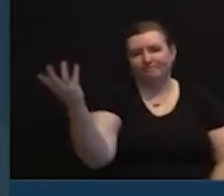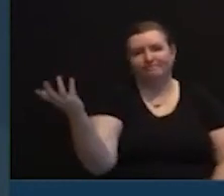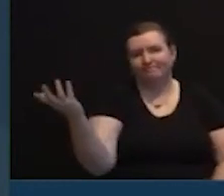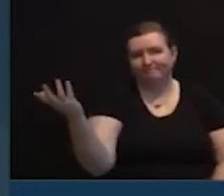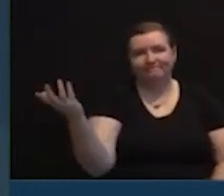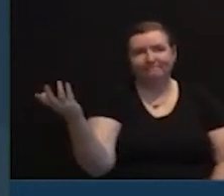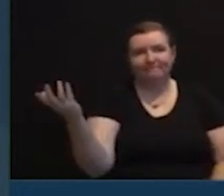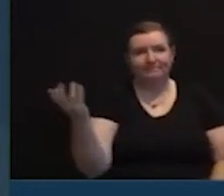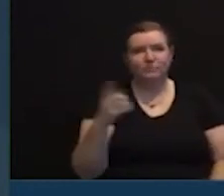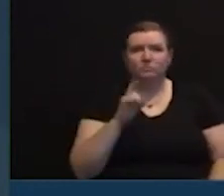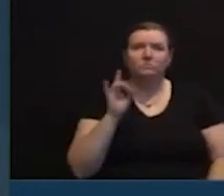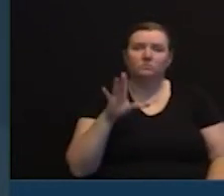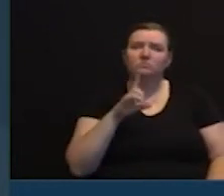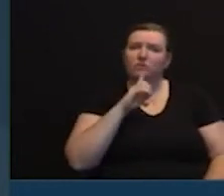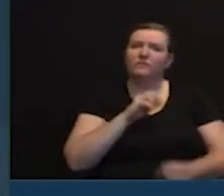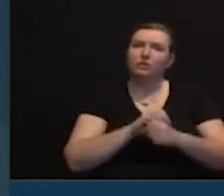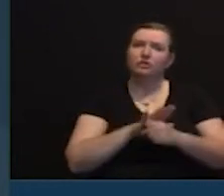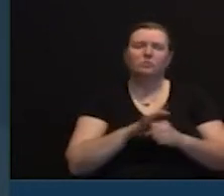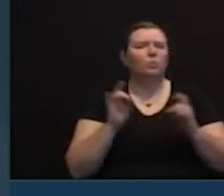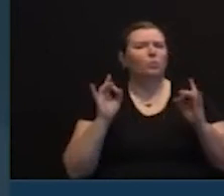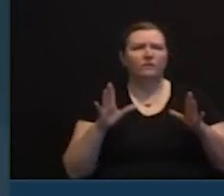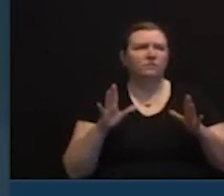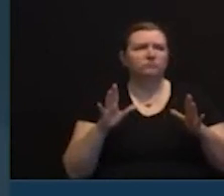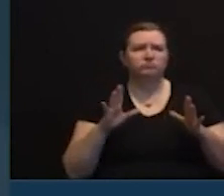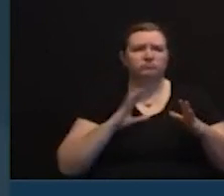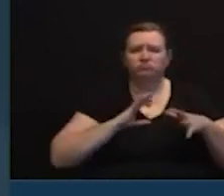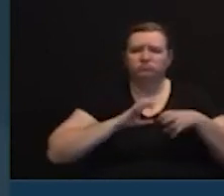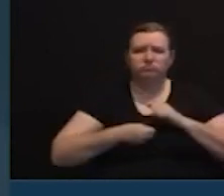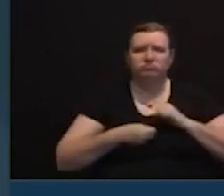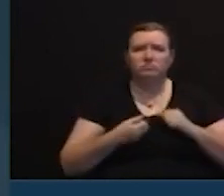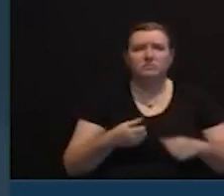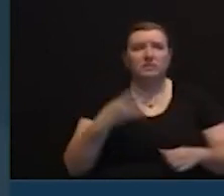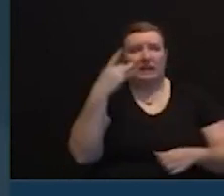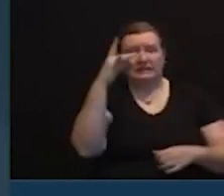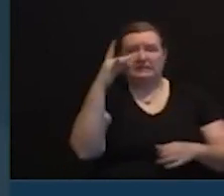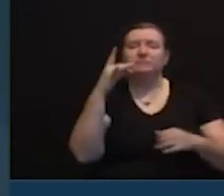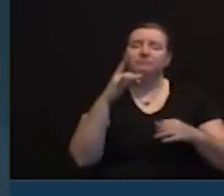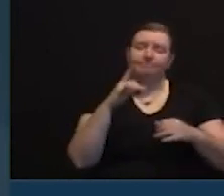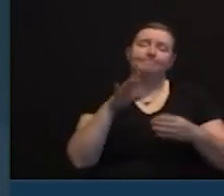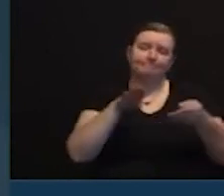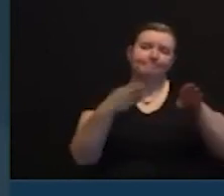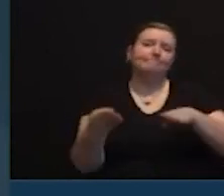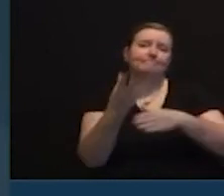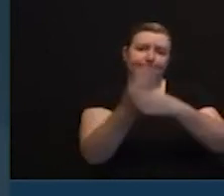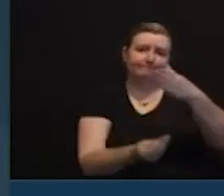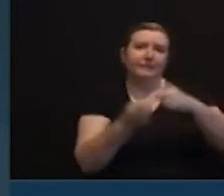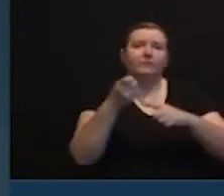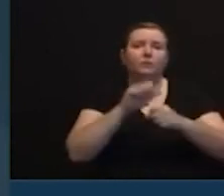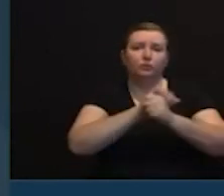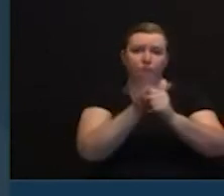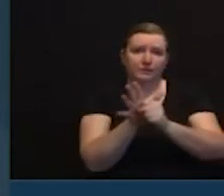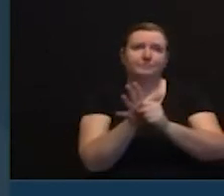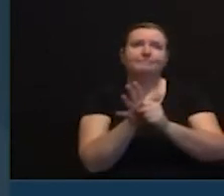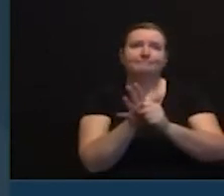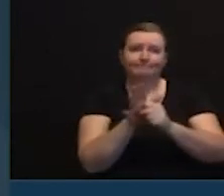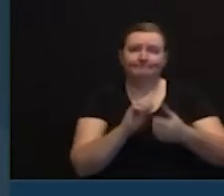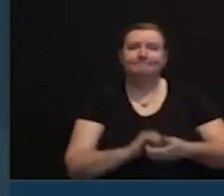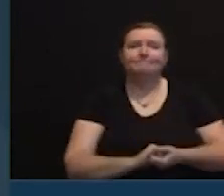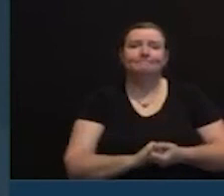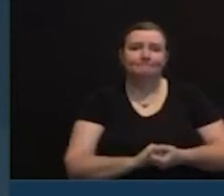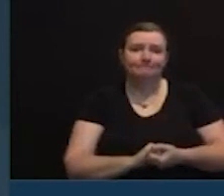with the heaviest of hearts that another 18 New Jerseyans have died from COVID-related complications. A total of